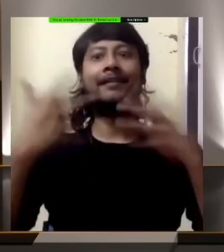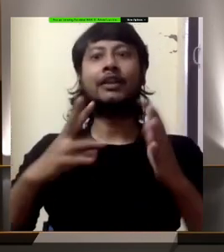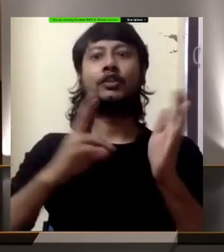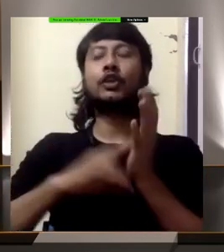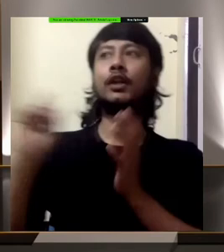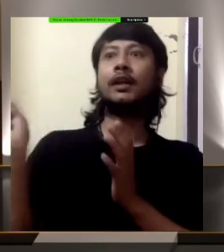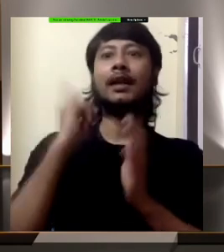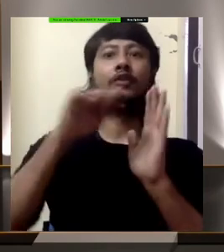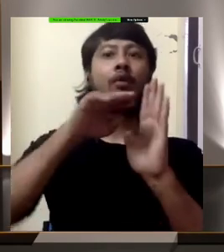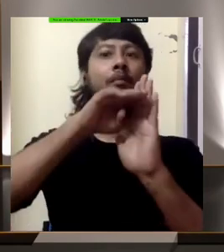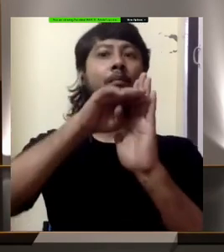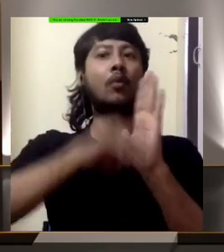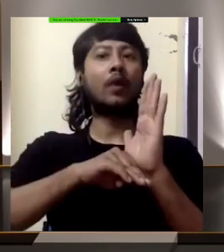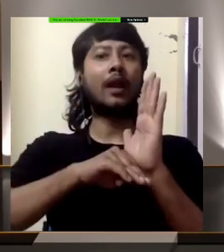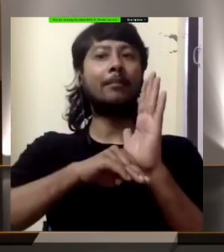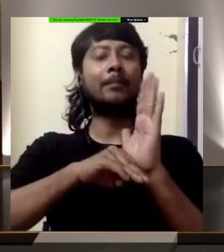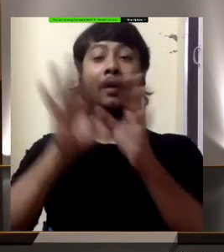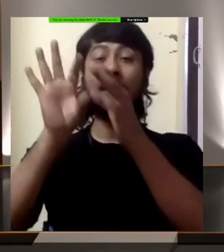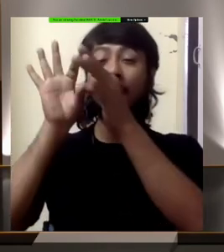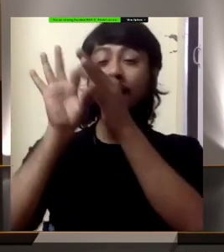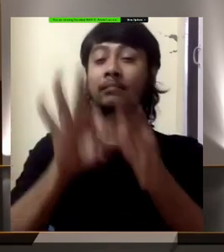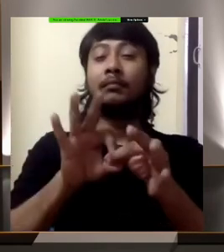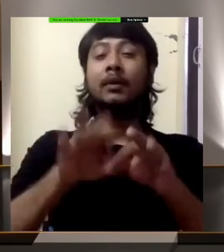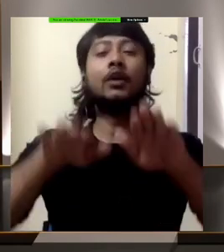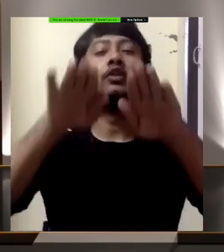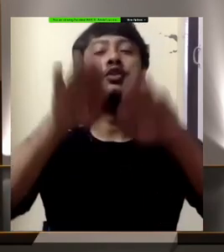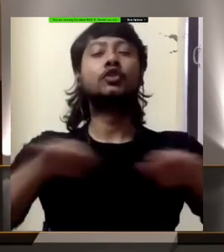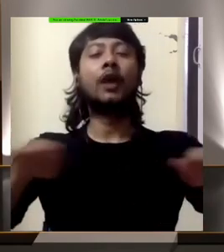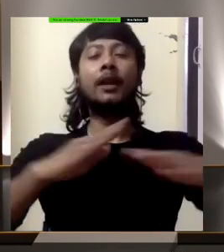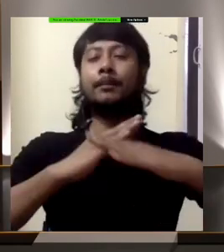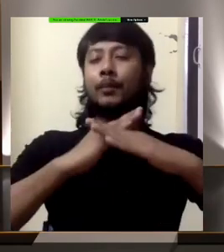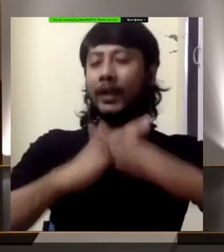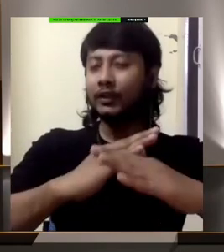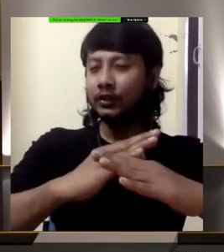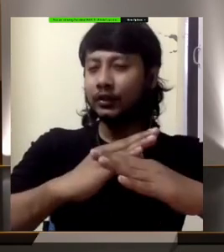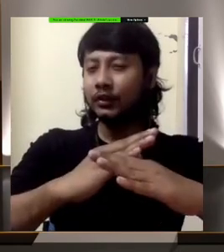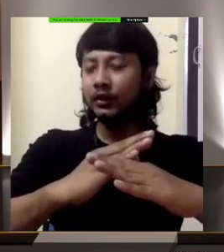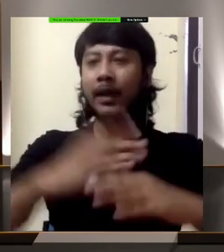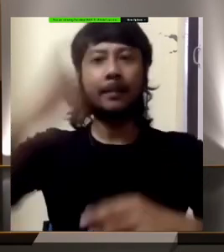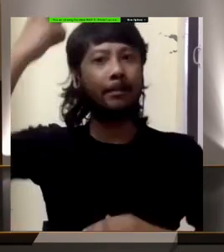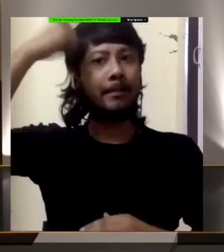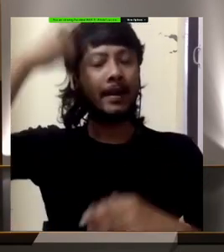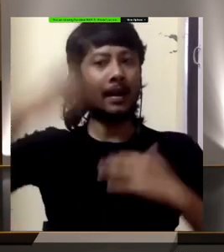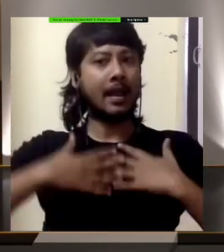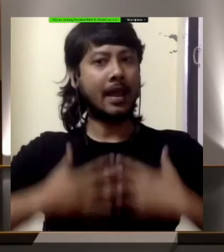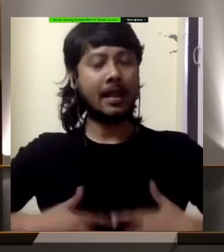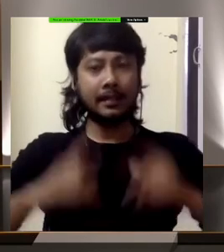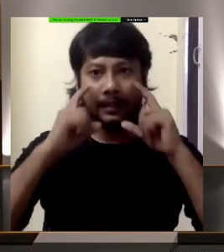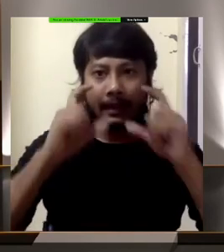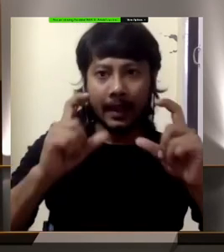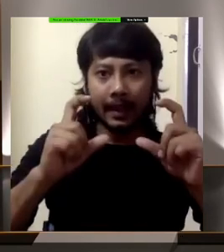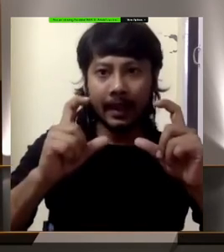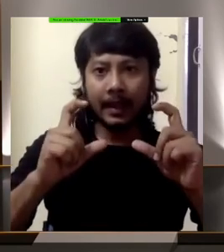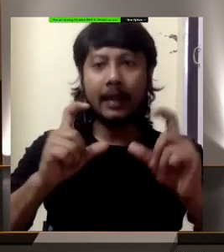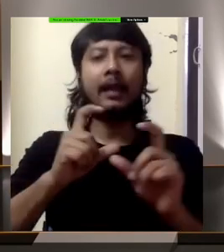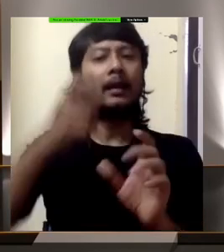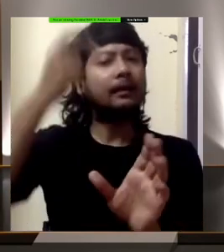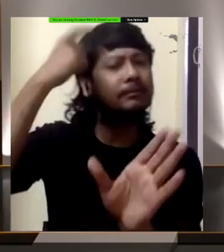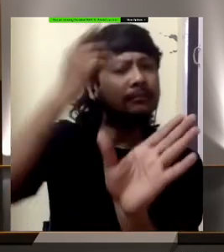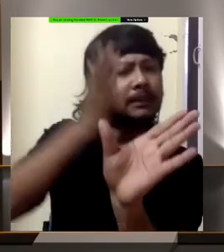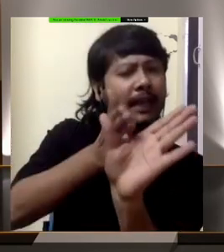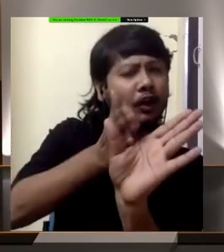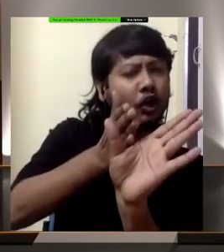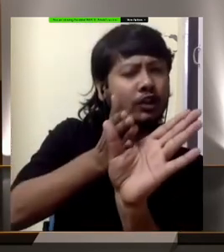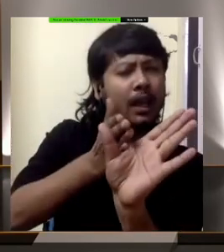protection, mental health, and psychosocial care, through which we dream and hope to work